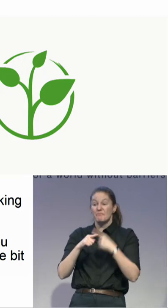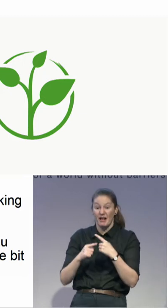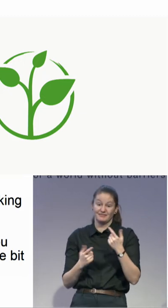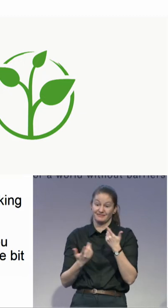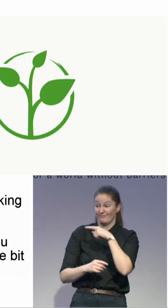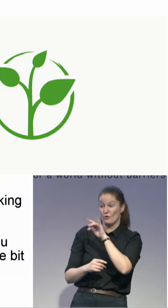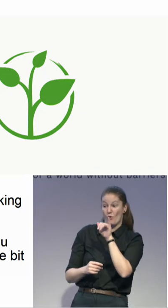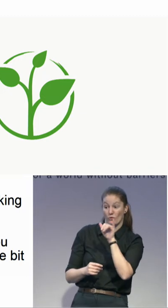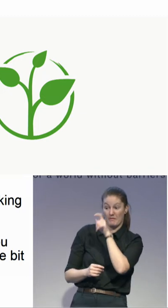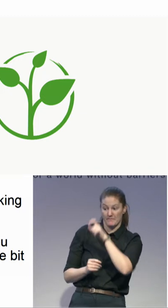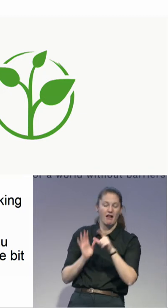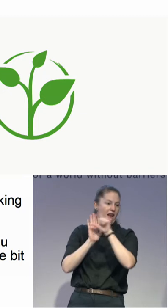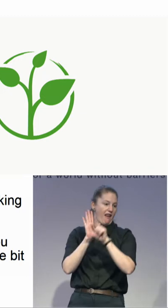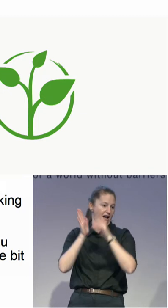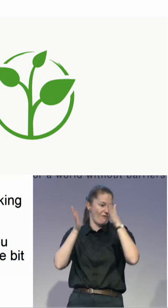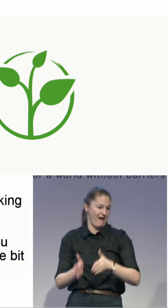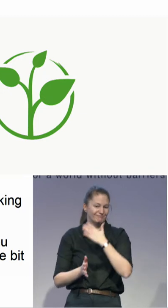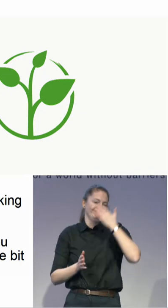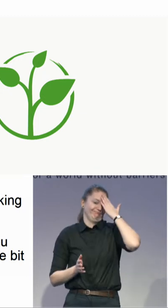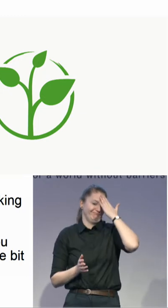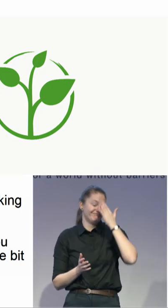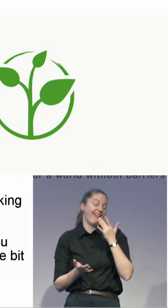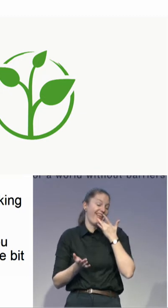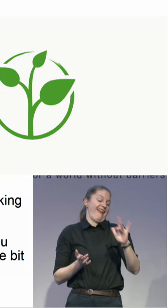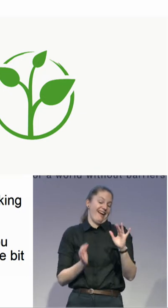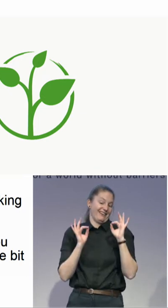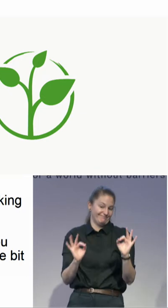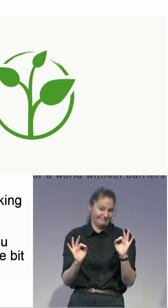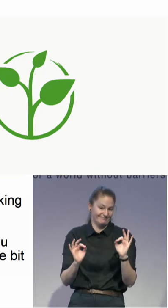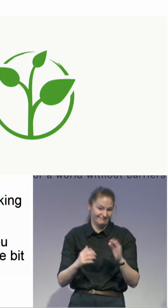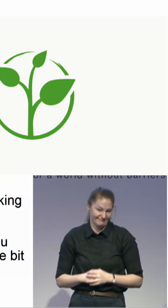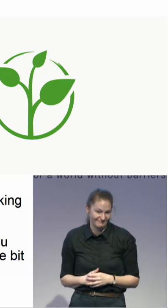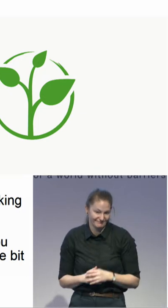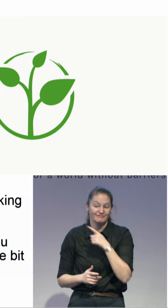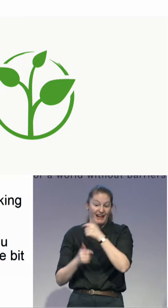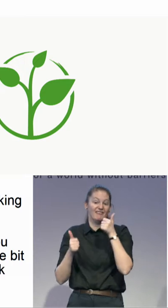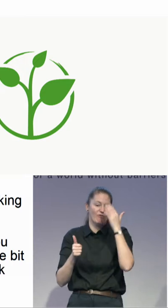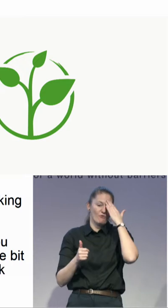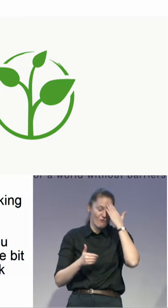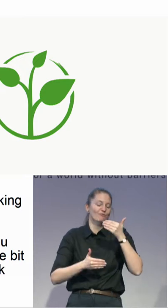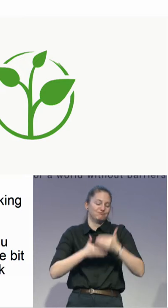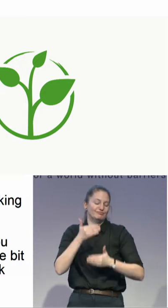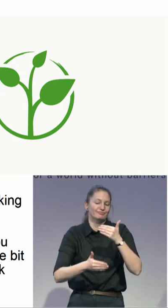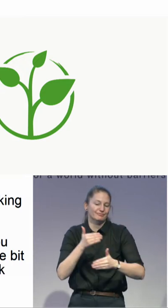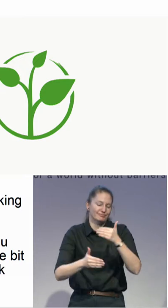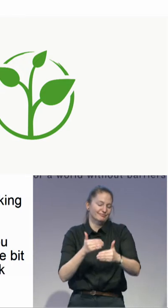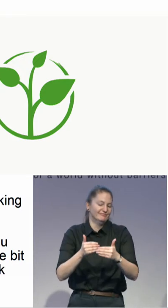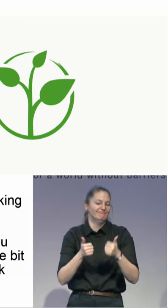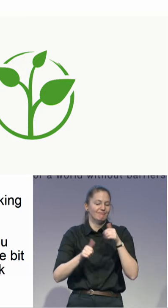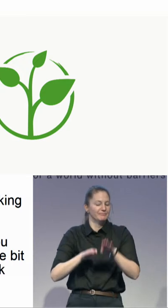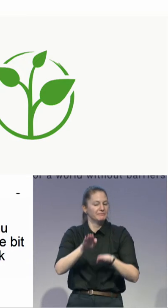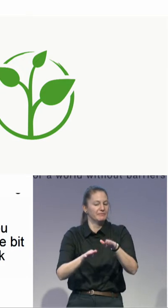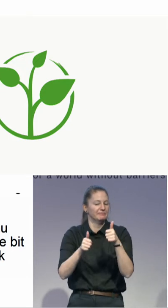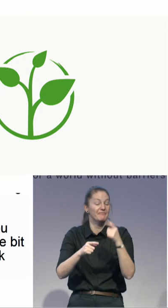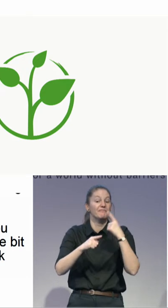Accountant. So, do the right thing. But also you need a little bit of luck and probably the right people involved. And from the whole process